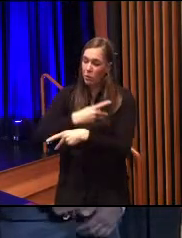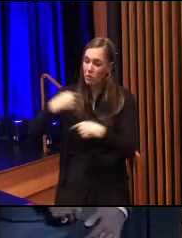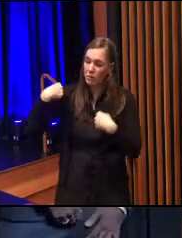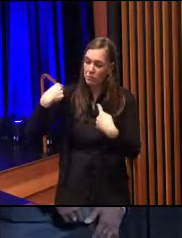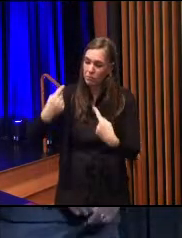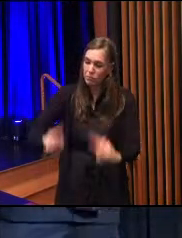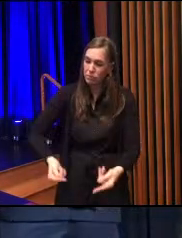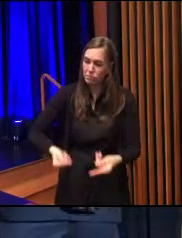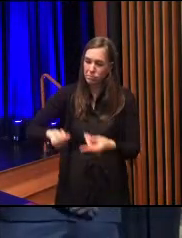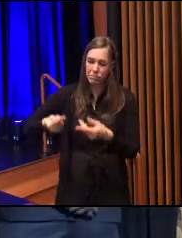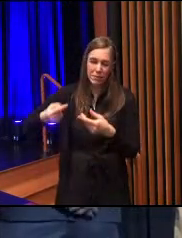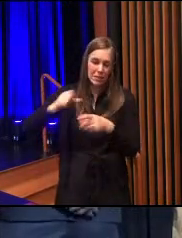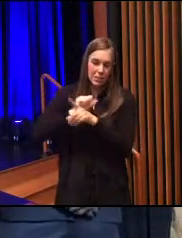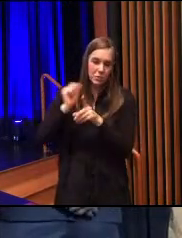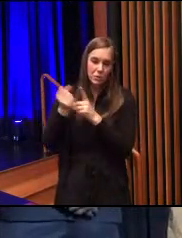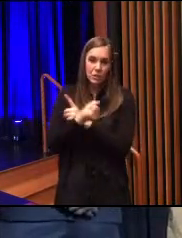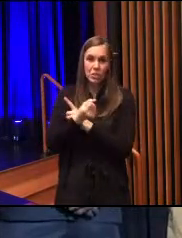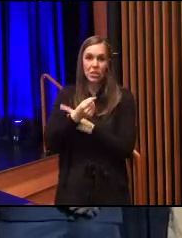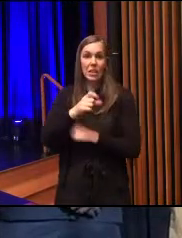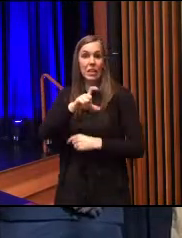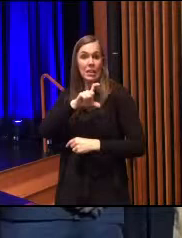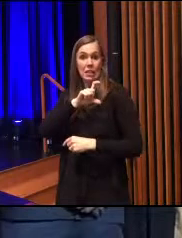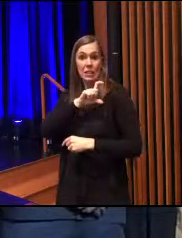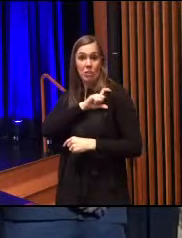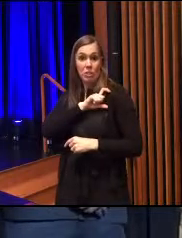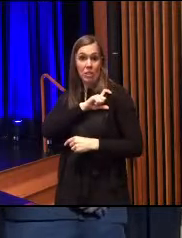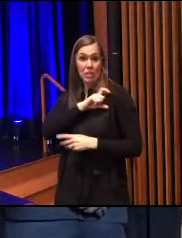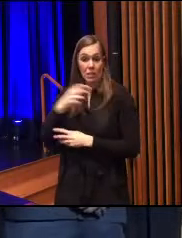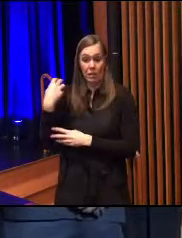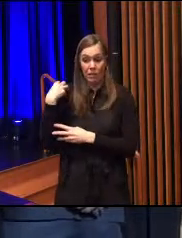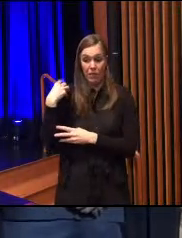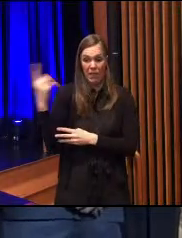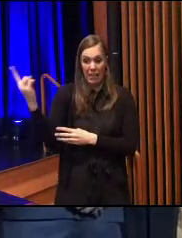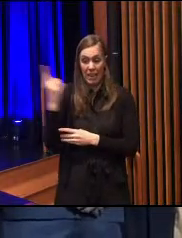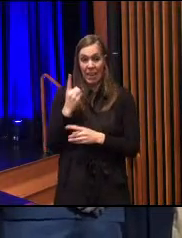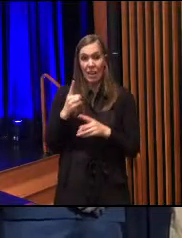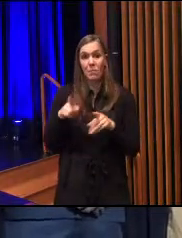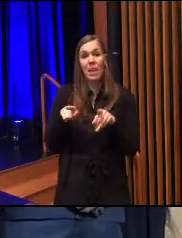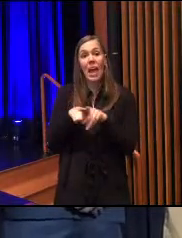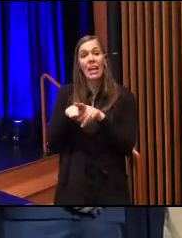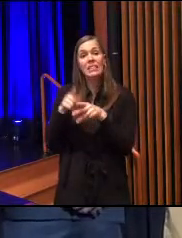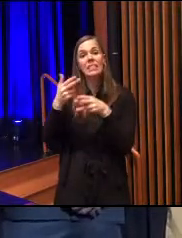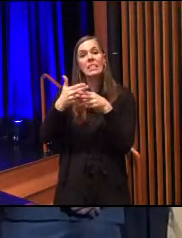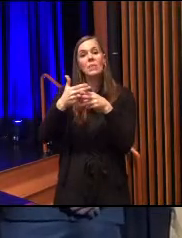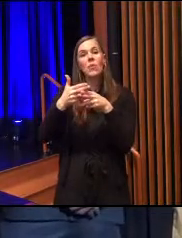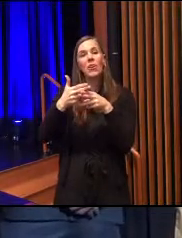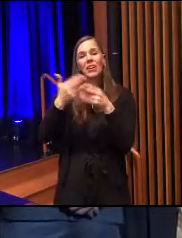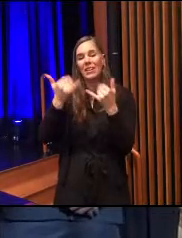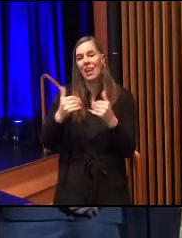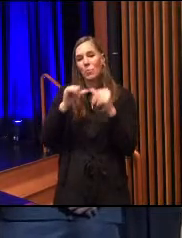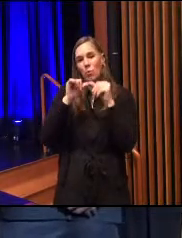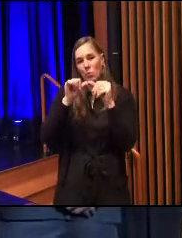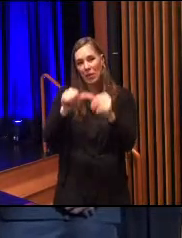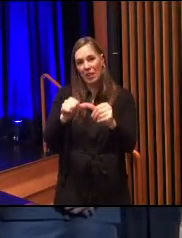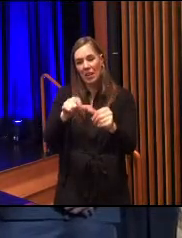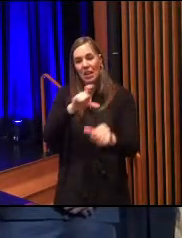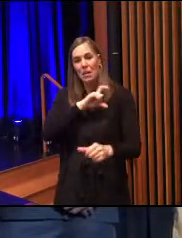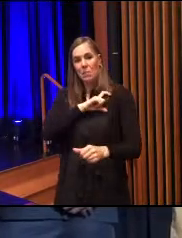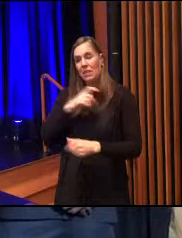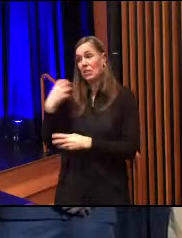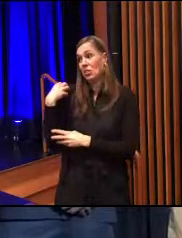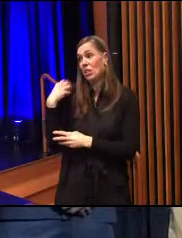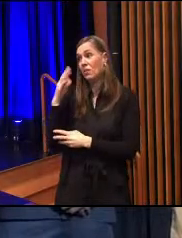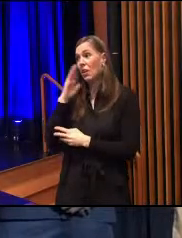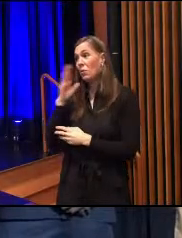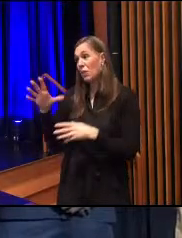Chief Bay came on as our interim police chief. He is now our permanent police chief. We'll take you for as long